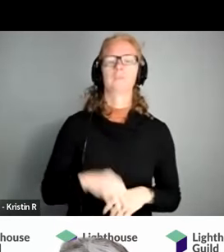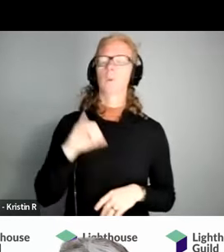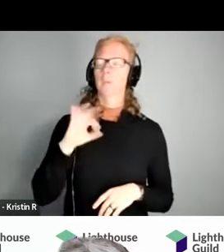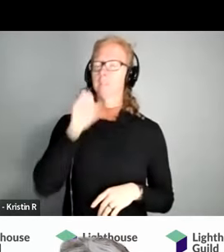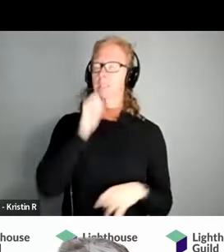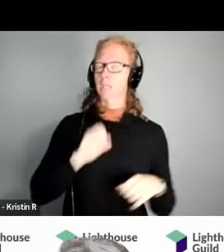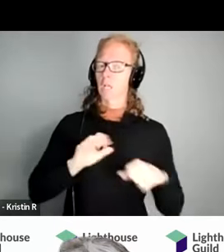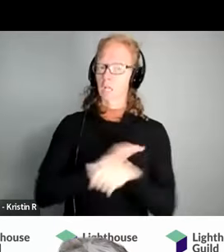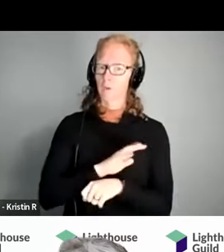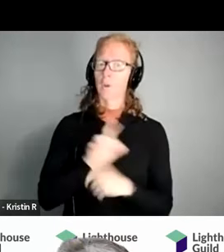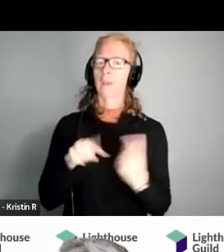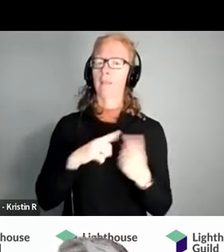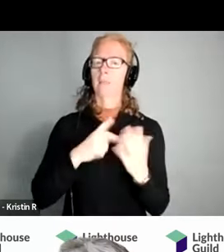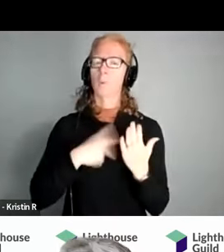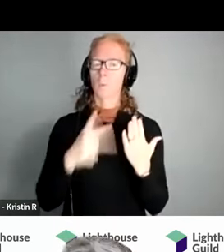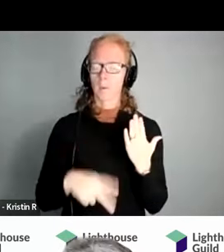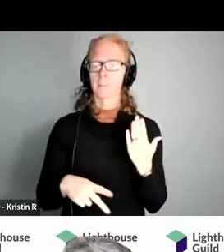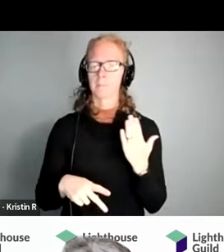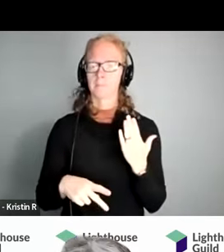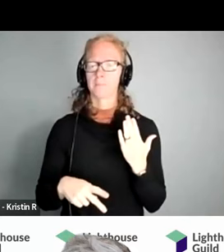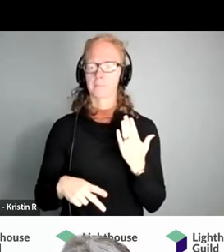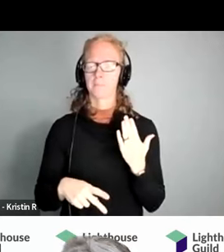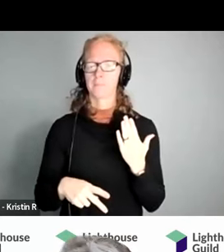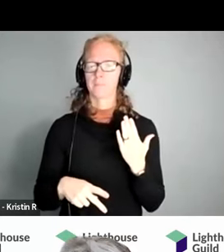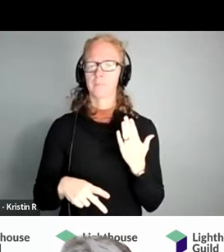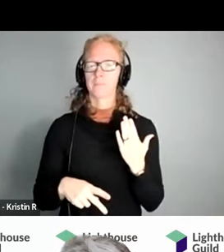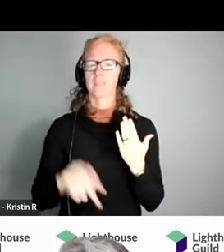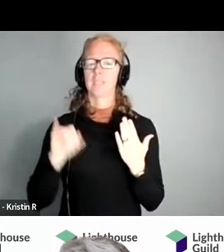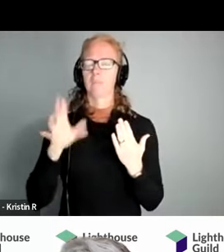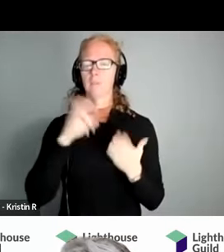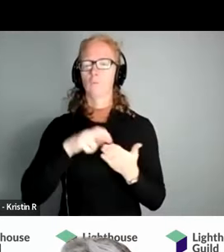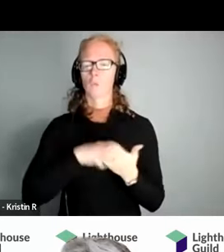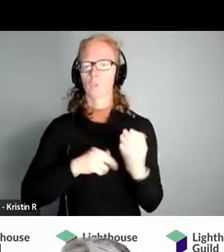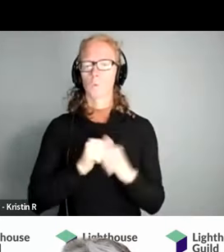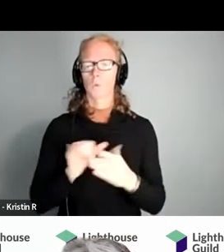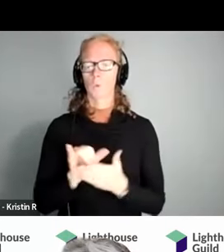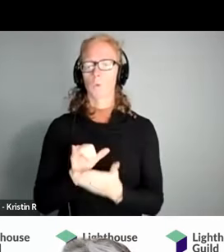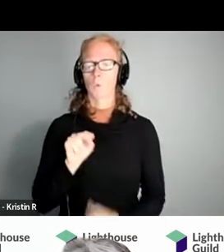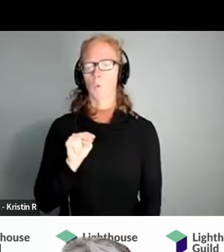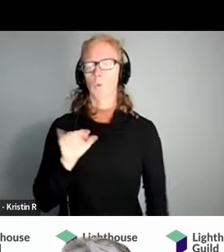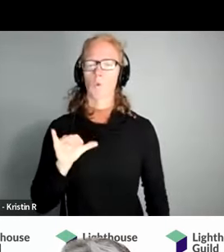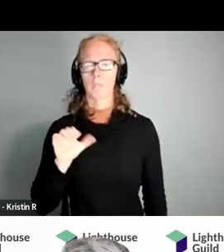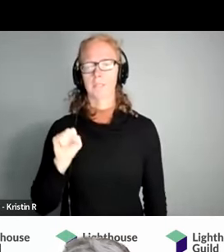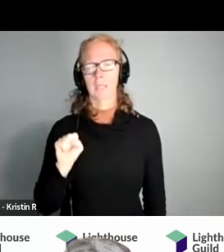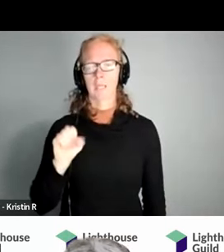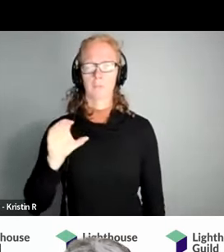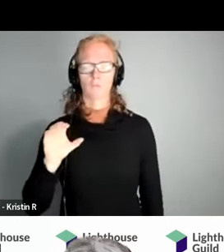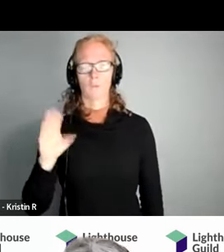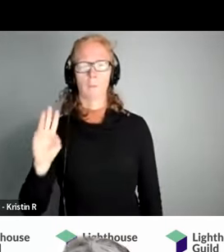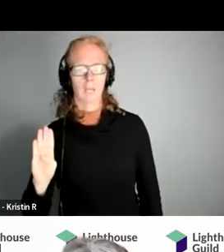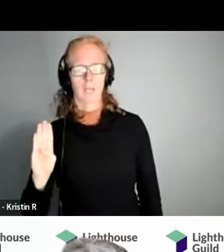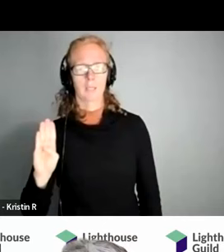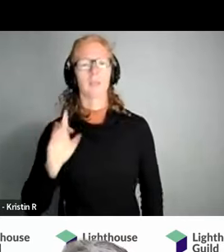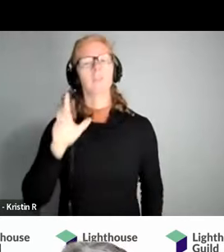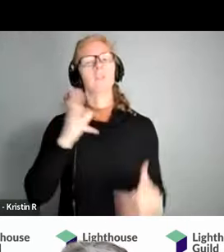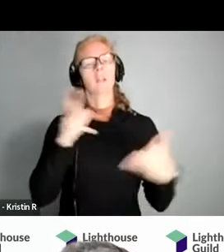um that program will cover if they've been registered with the new york state commission for the blind so there's a lot of work